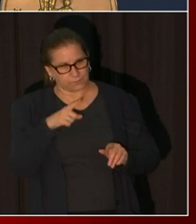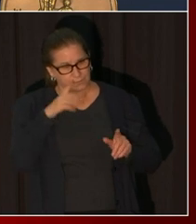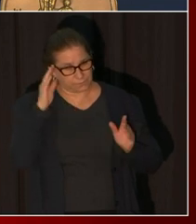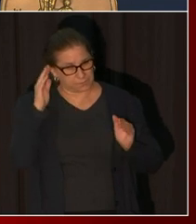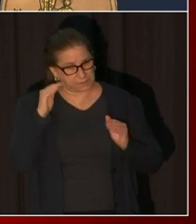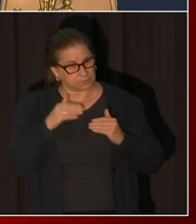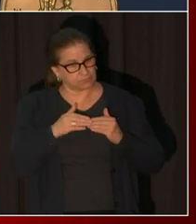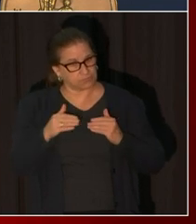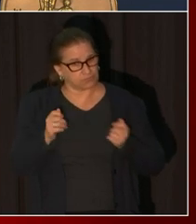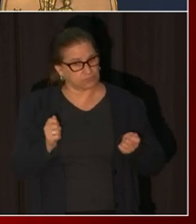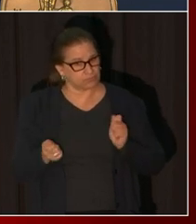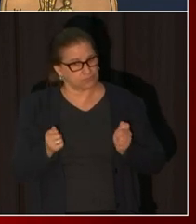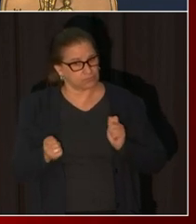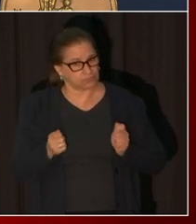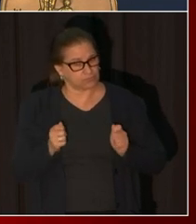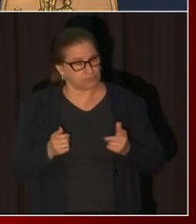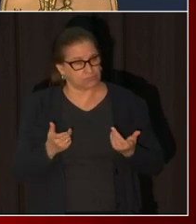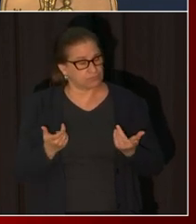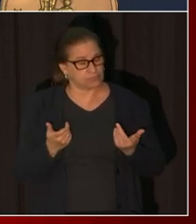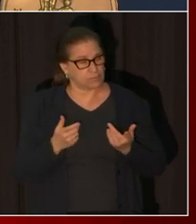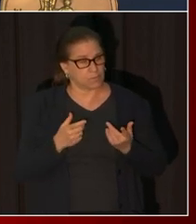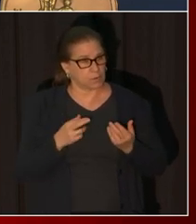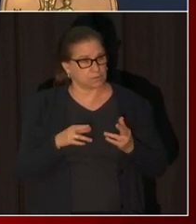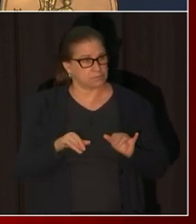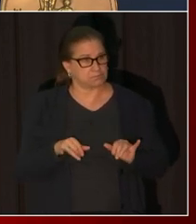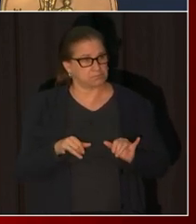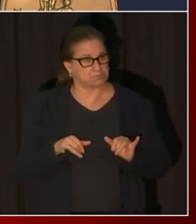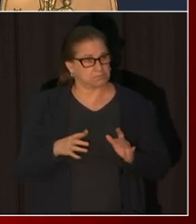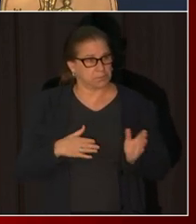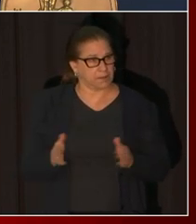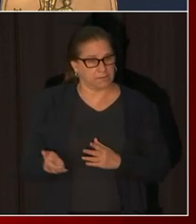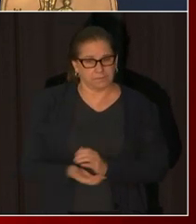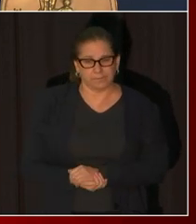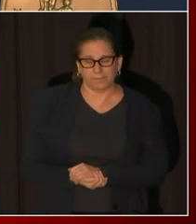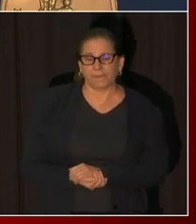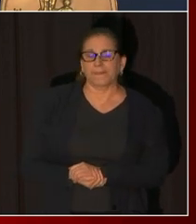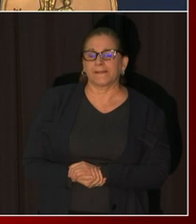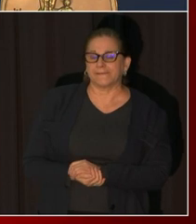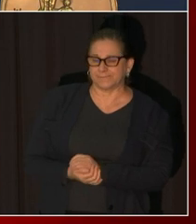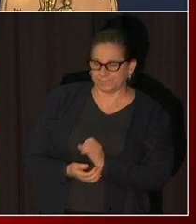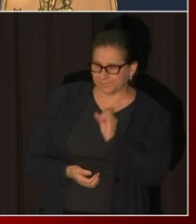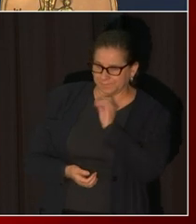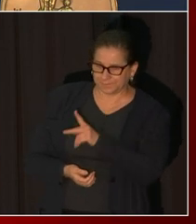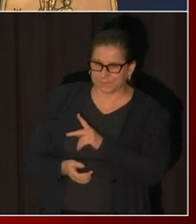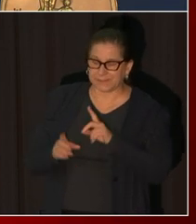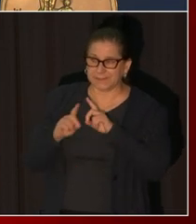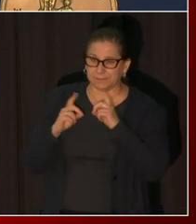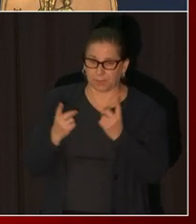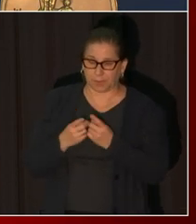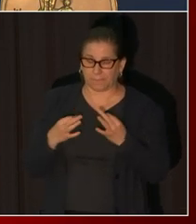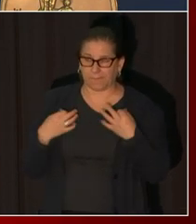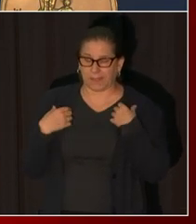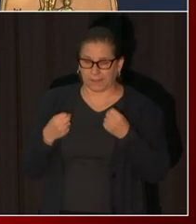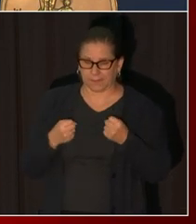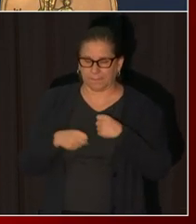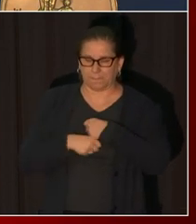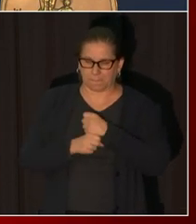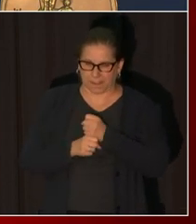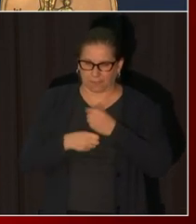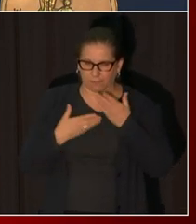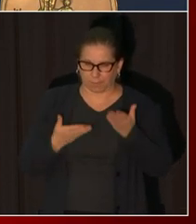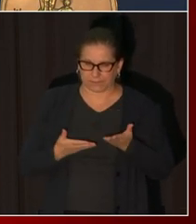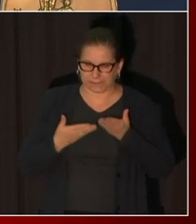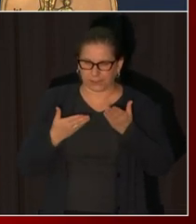phase one uh if the department of health uh recommends some something additional i don't know